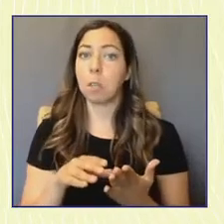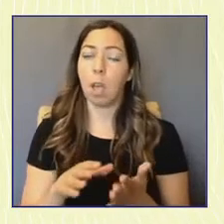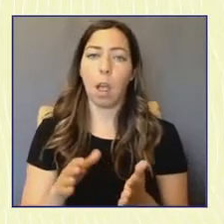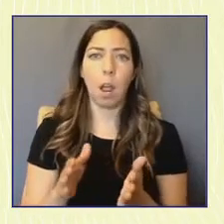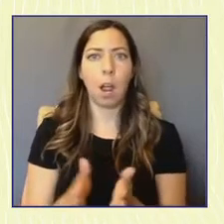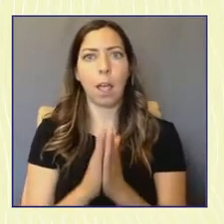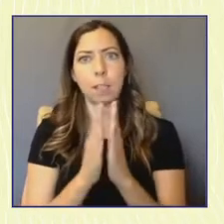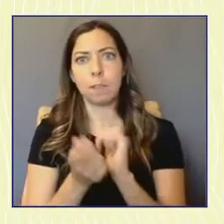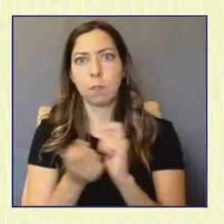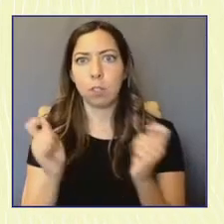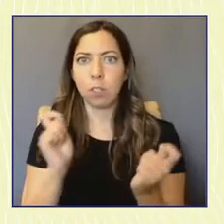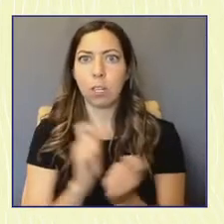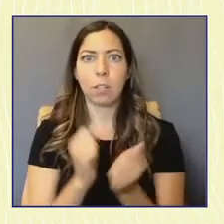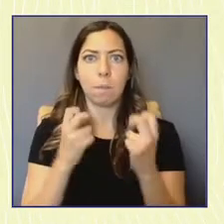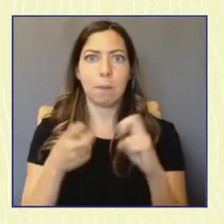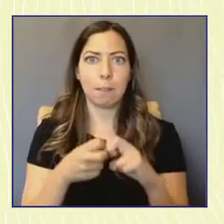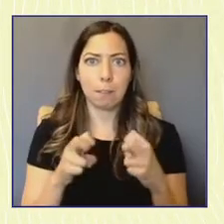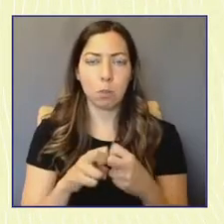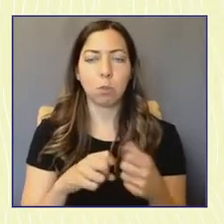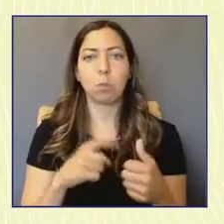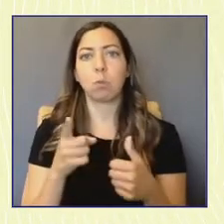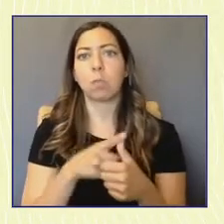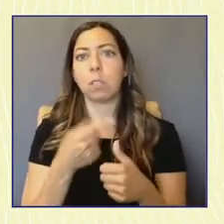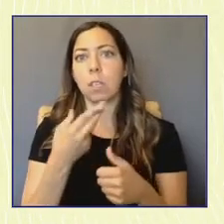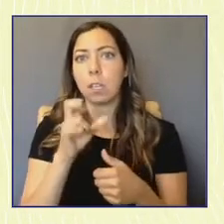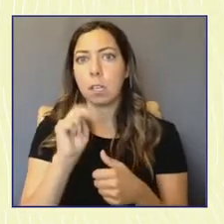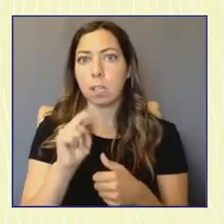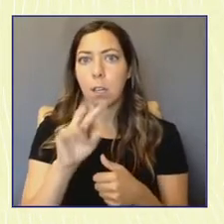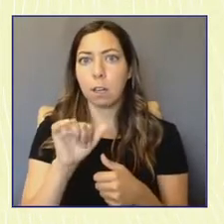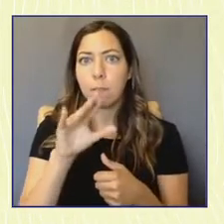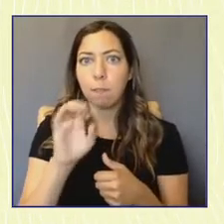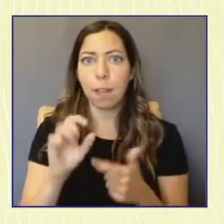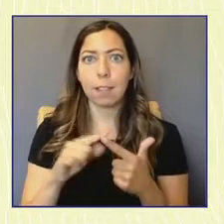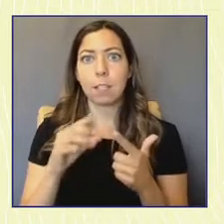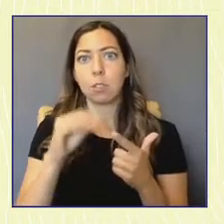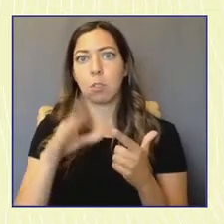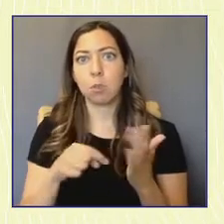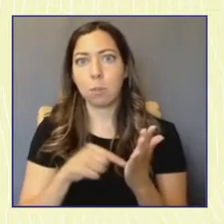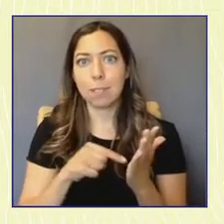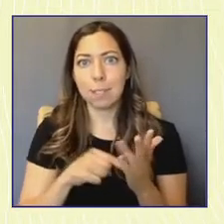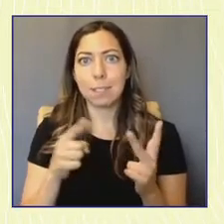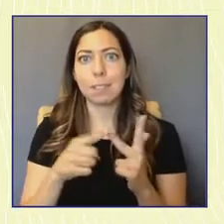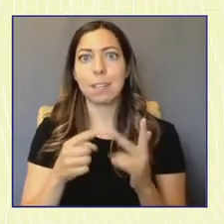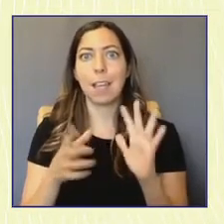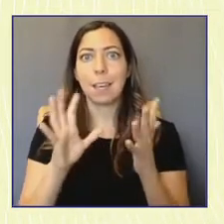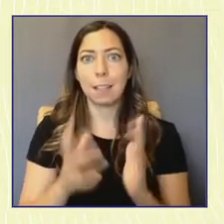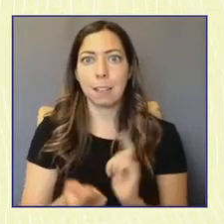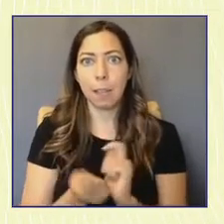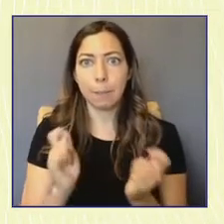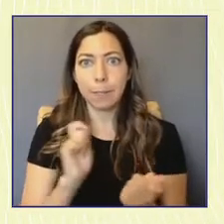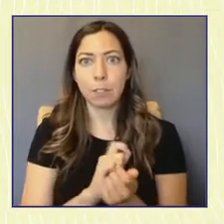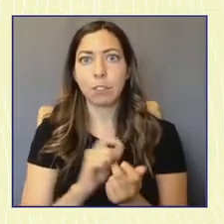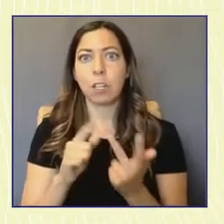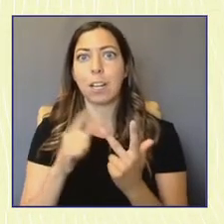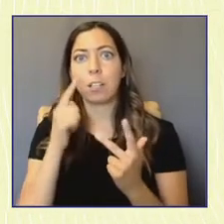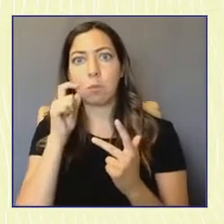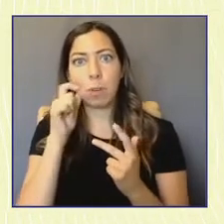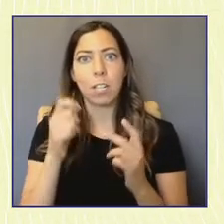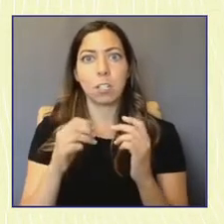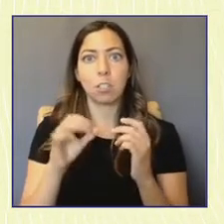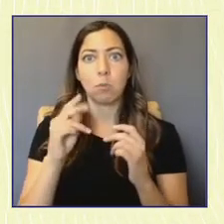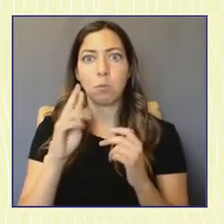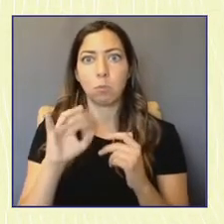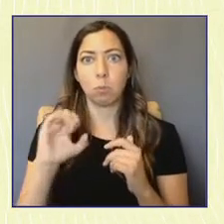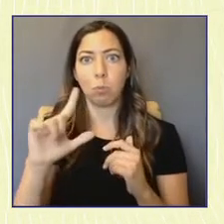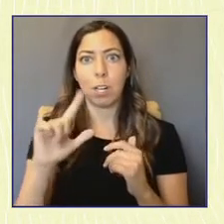gun violence and student debt to climate change and racial justice. They deserve to have a say in the change